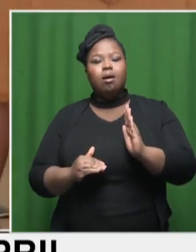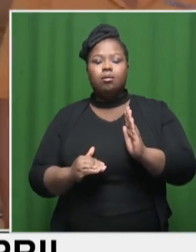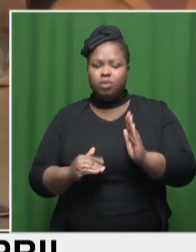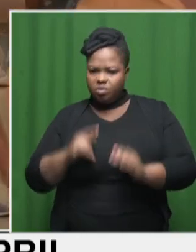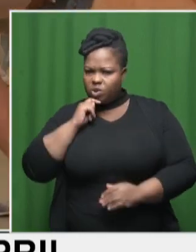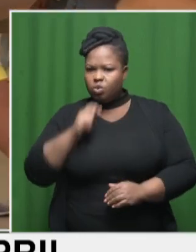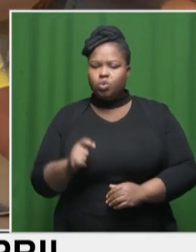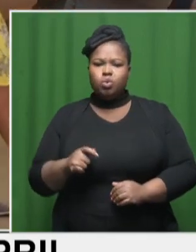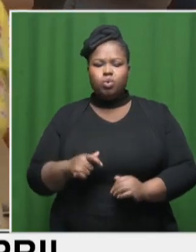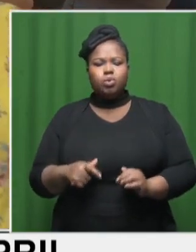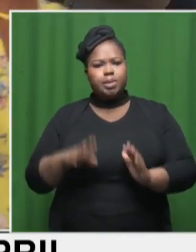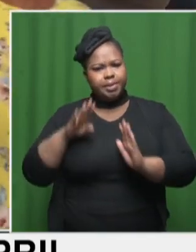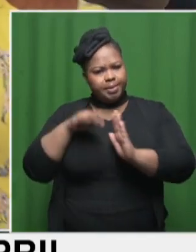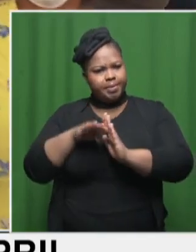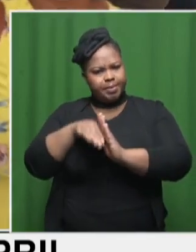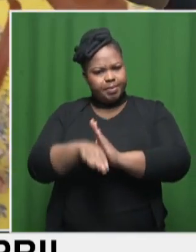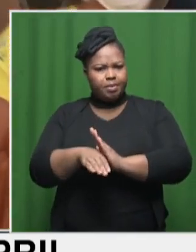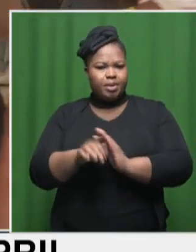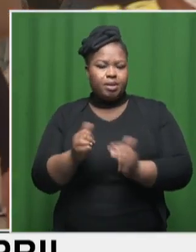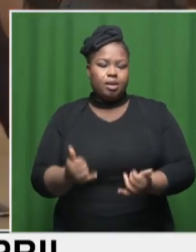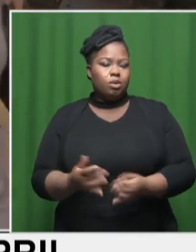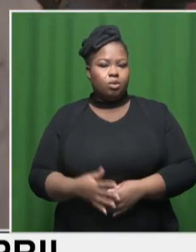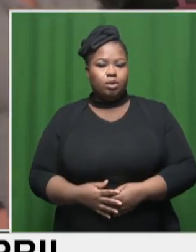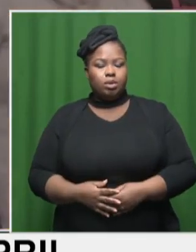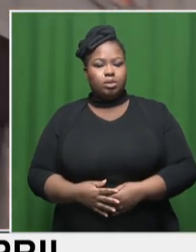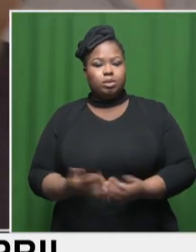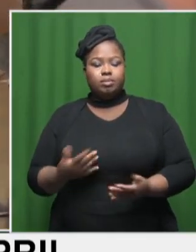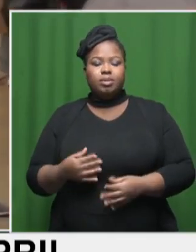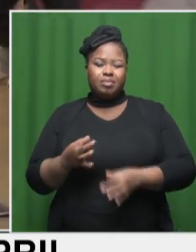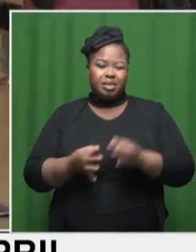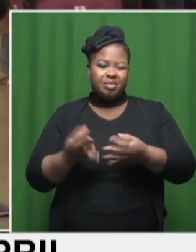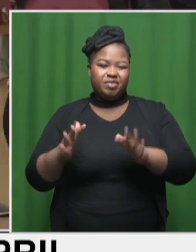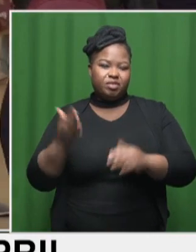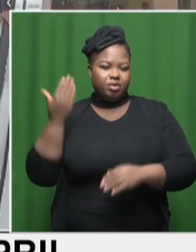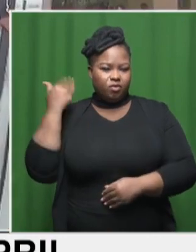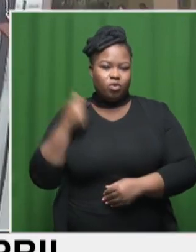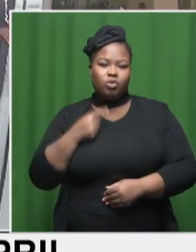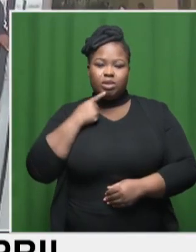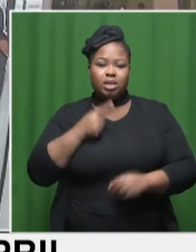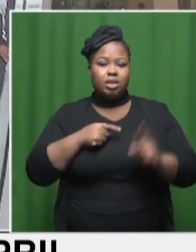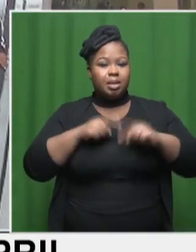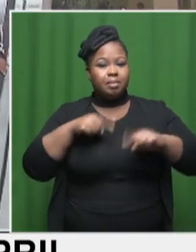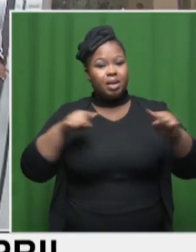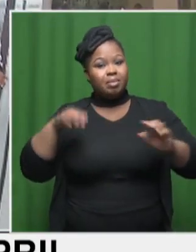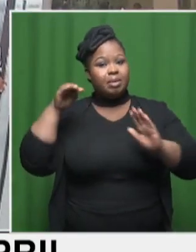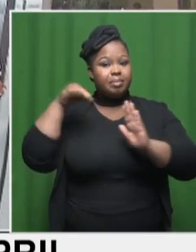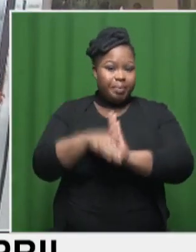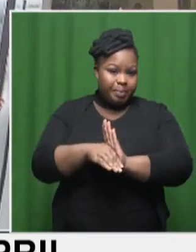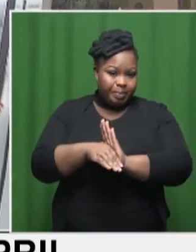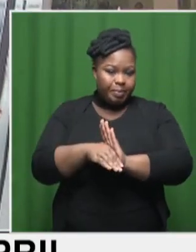slowdown in fuel inflation. That's not to say, as I explained earlier, that the prices have actually dropped.